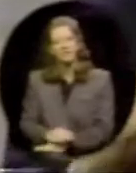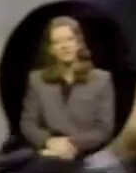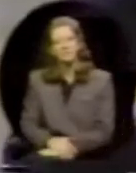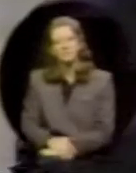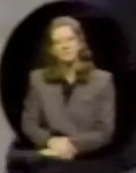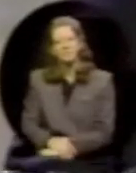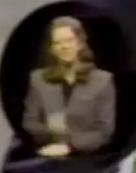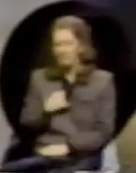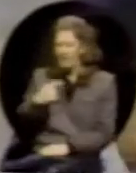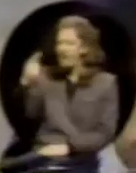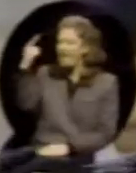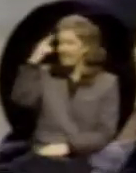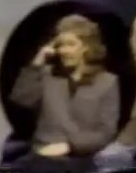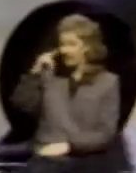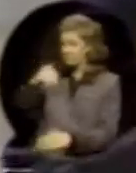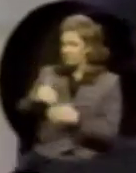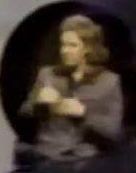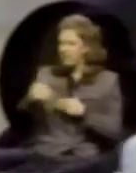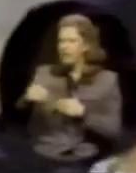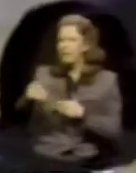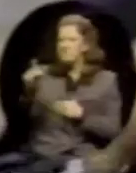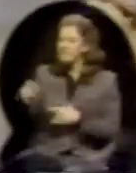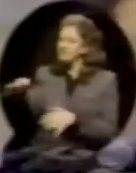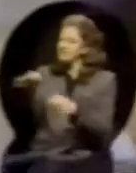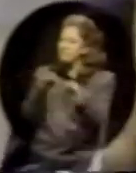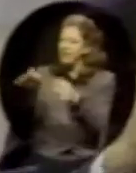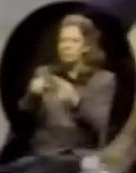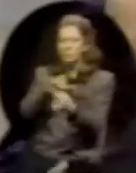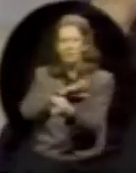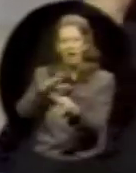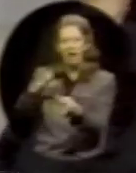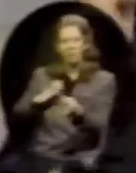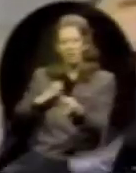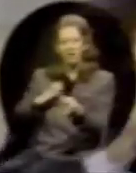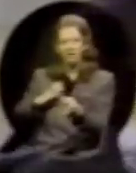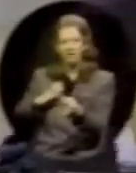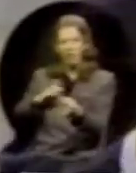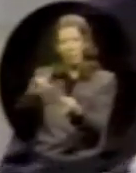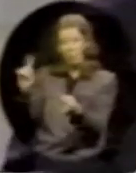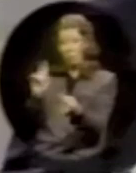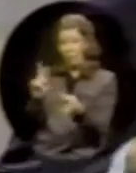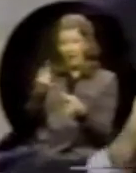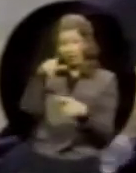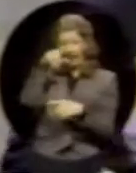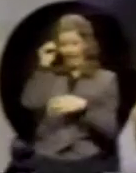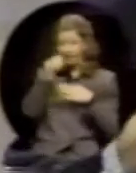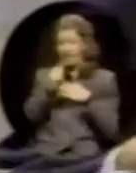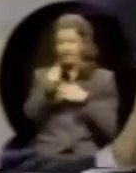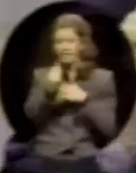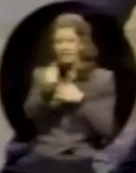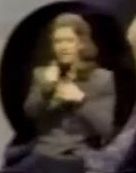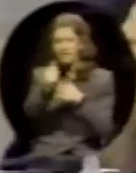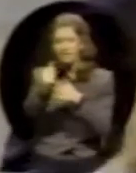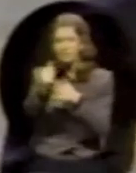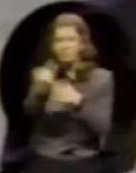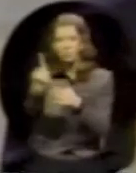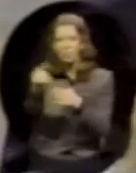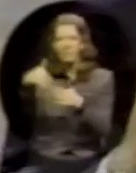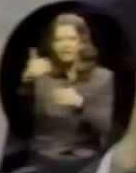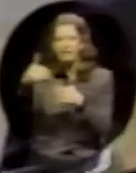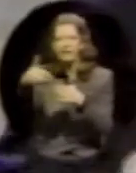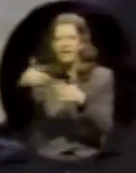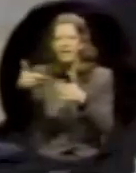I think the next is to try to explain to Congress where a Gallaudet leads, what the next steps are.